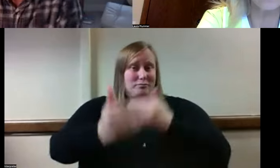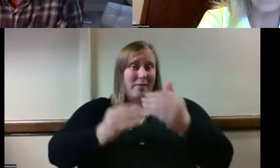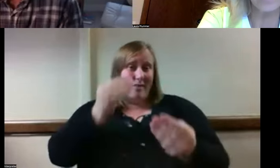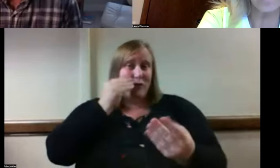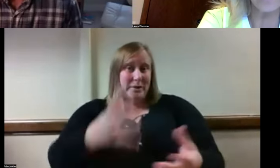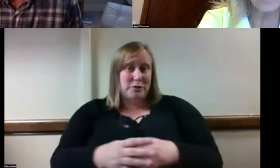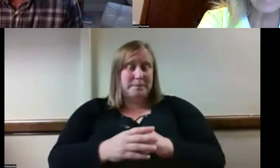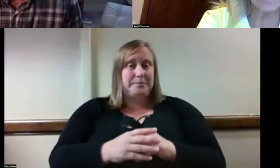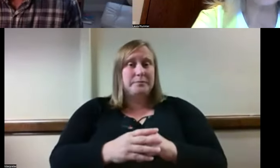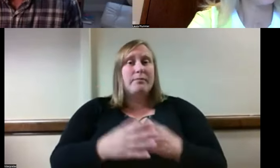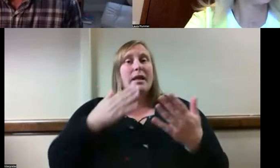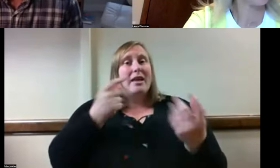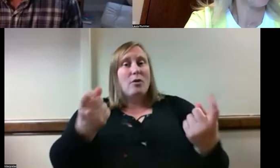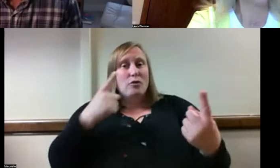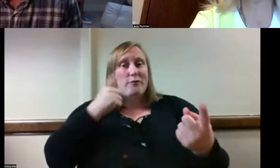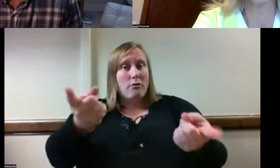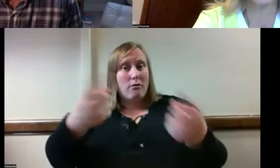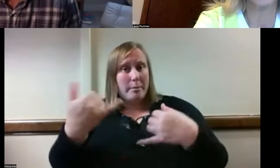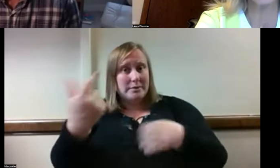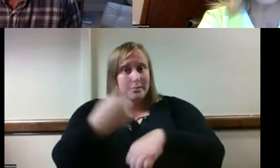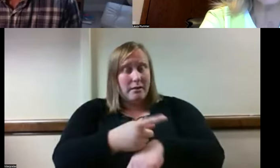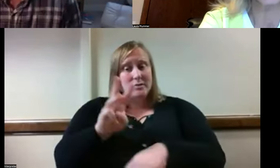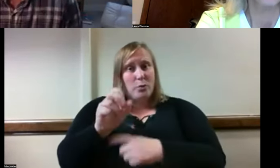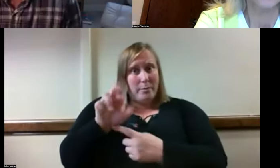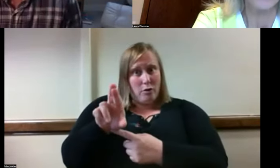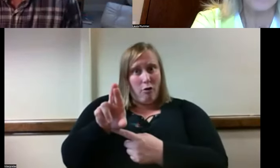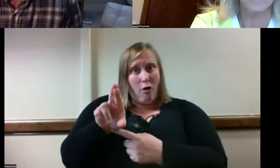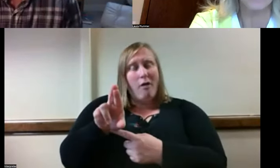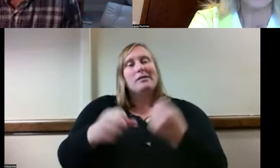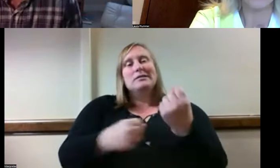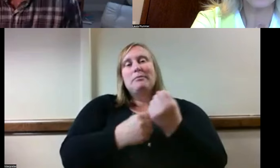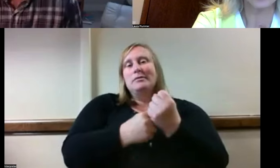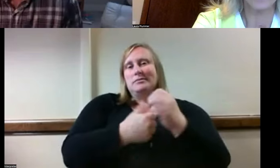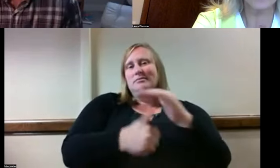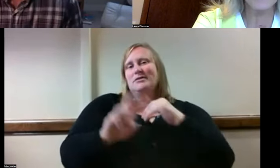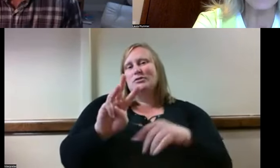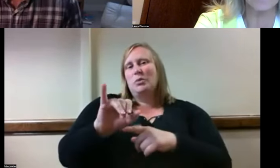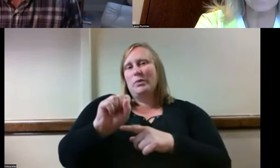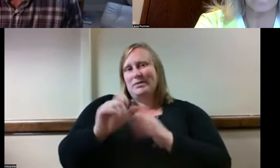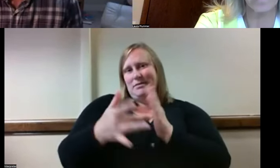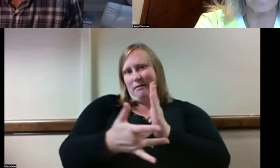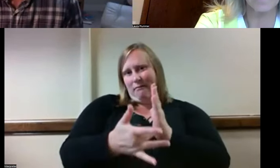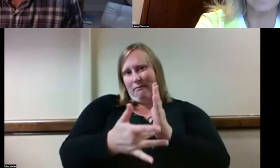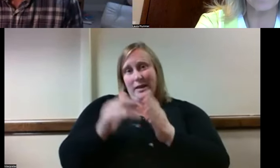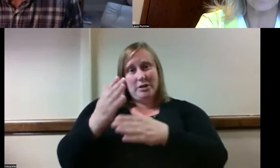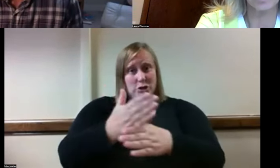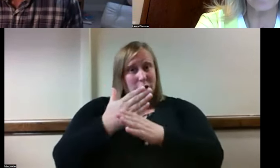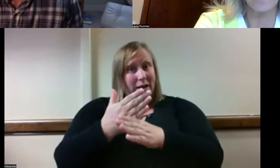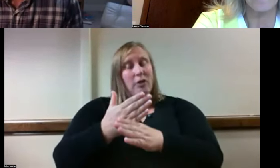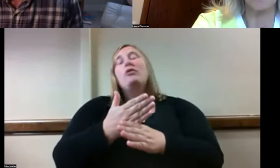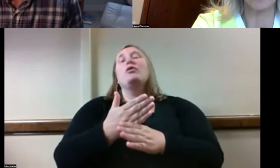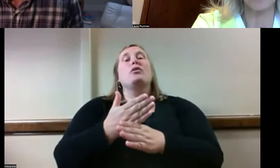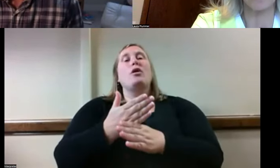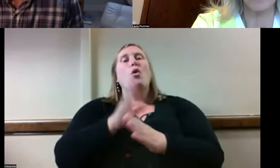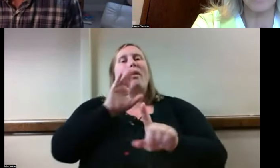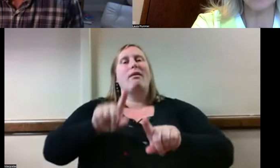So thank you everyone for attending today's webinar sponsored by WISPEC. And as I shared at the beginning, you will be getting there'll be a